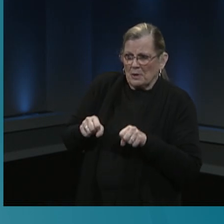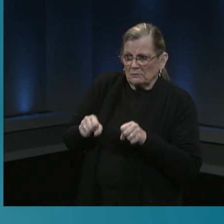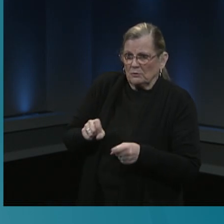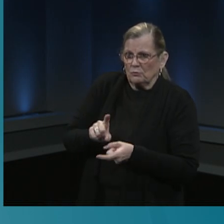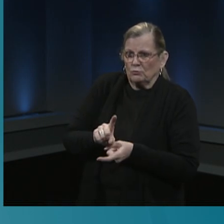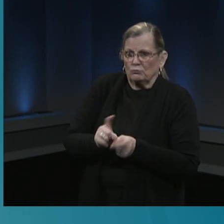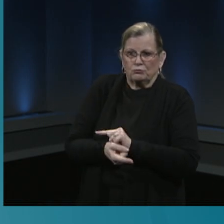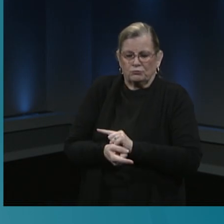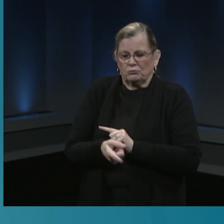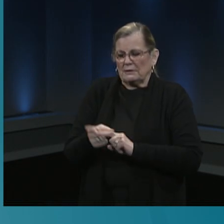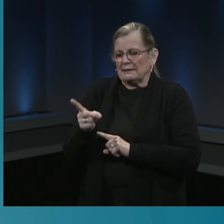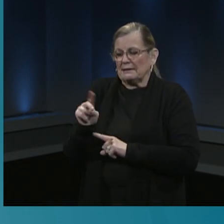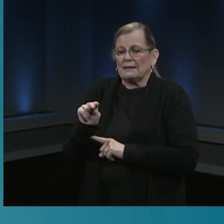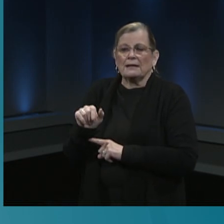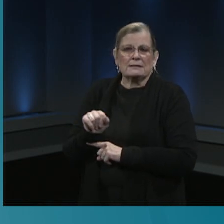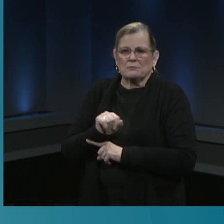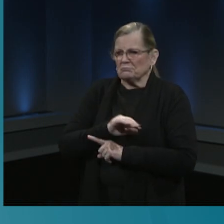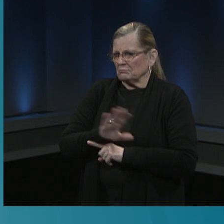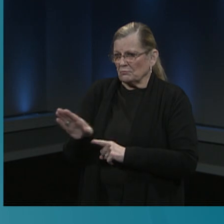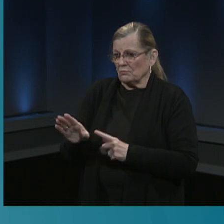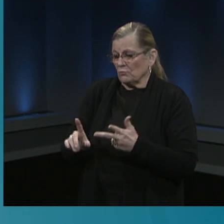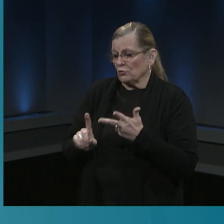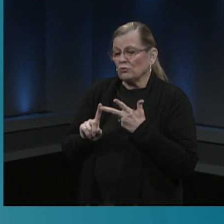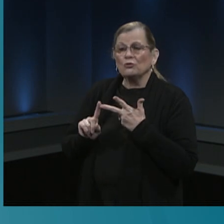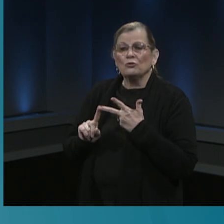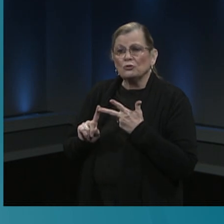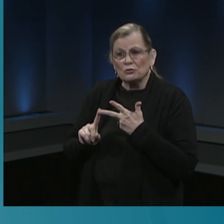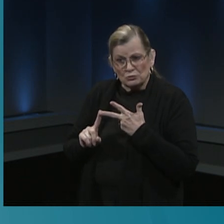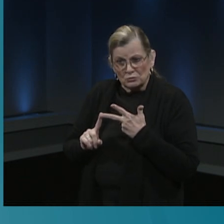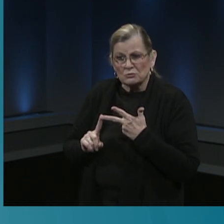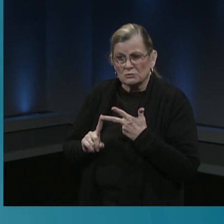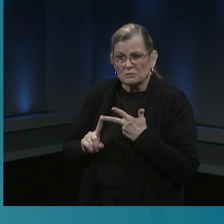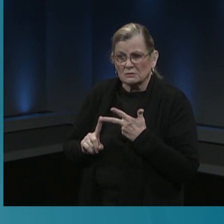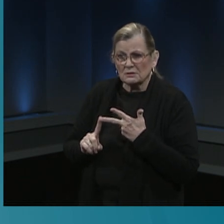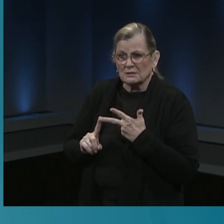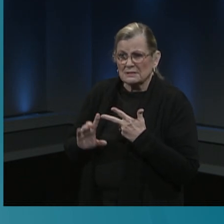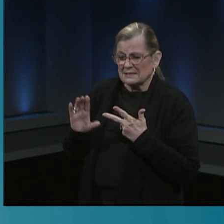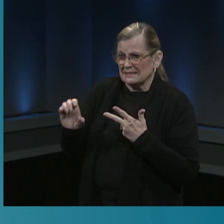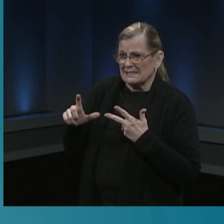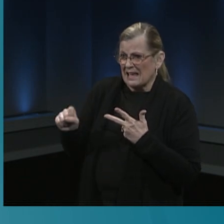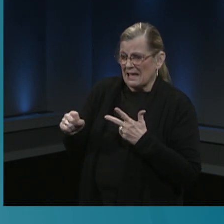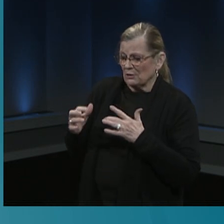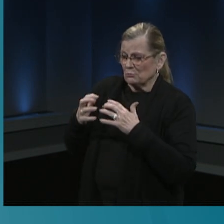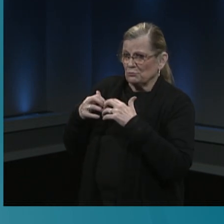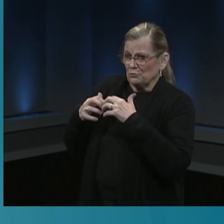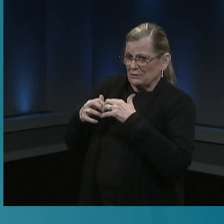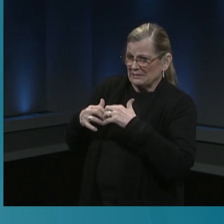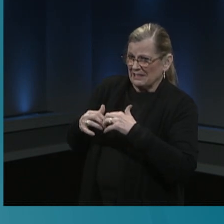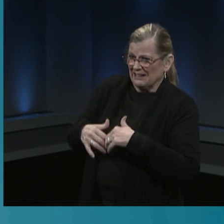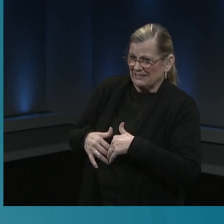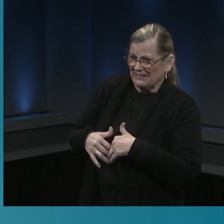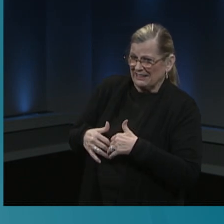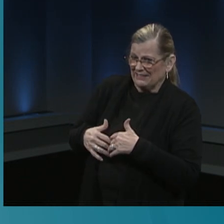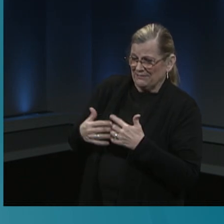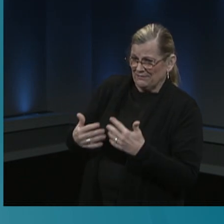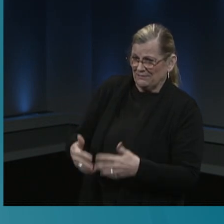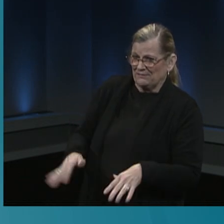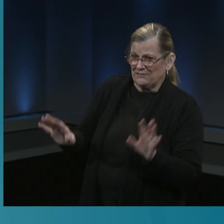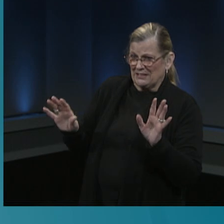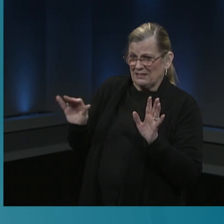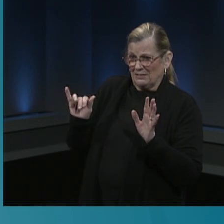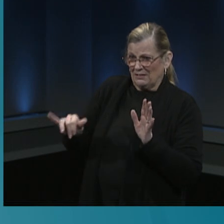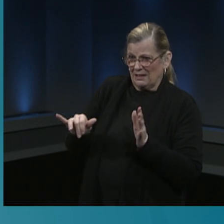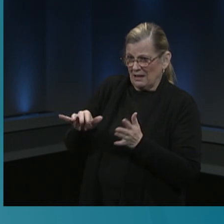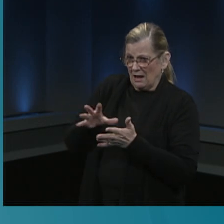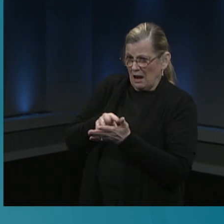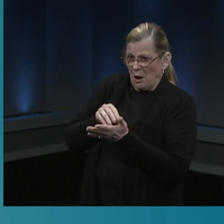Third, the cell breaks down and gets rid of the mRNA after it has finished using the instructions, so that